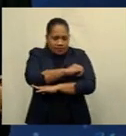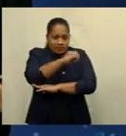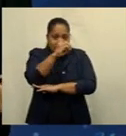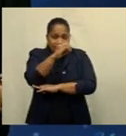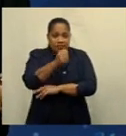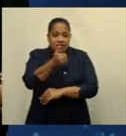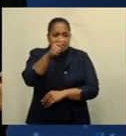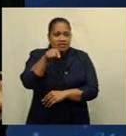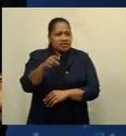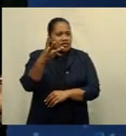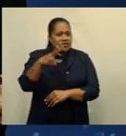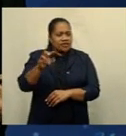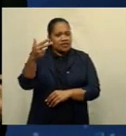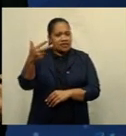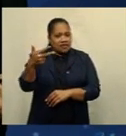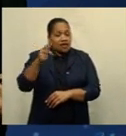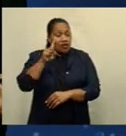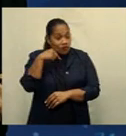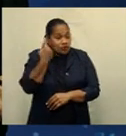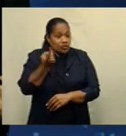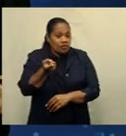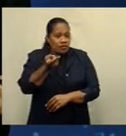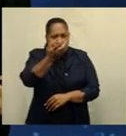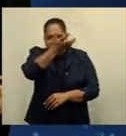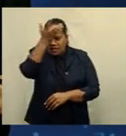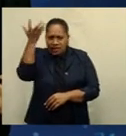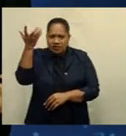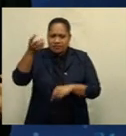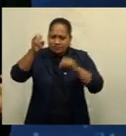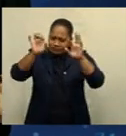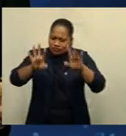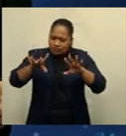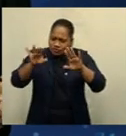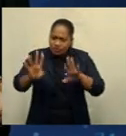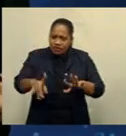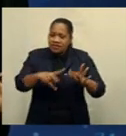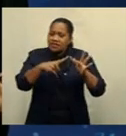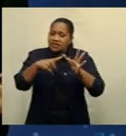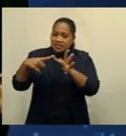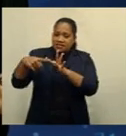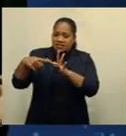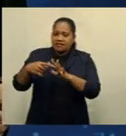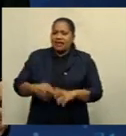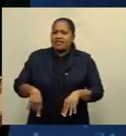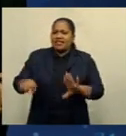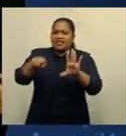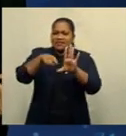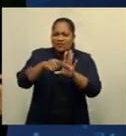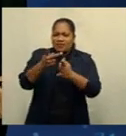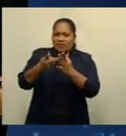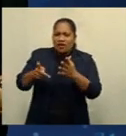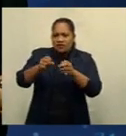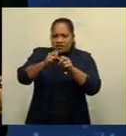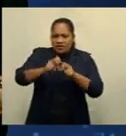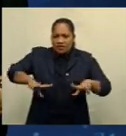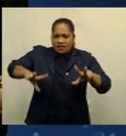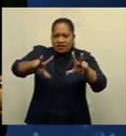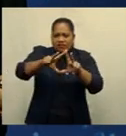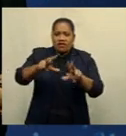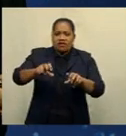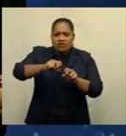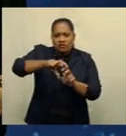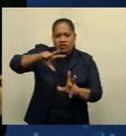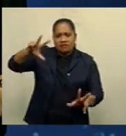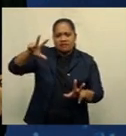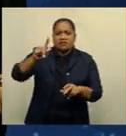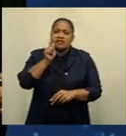6.38. For tomorrow cloudy with brief showers over the eastern and interior parts of Vitilevu Vanwalevu Tavuni Kandavu